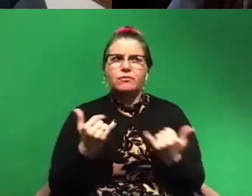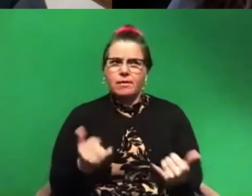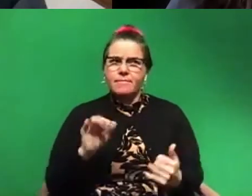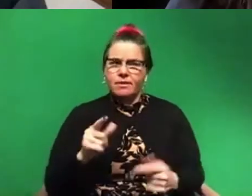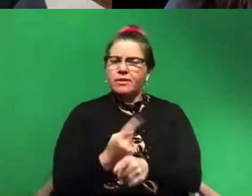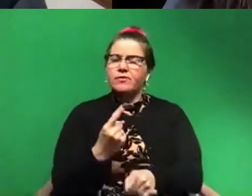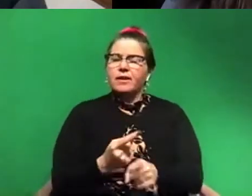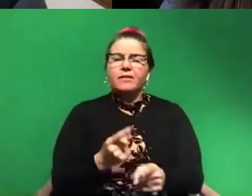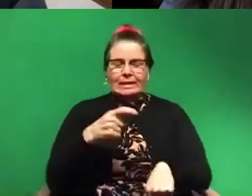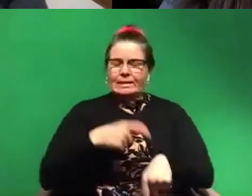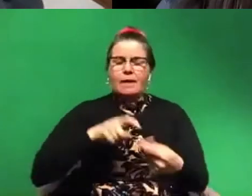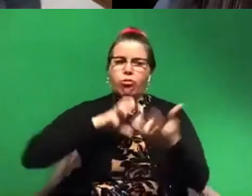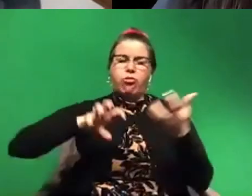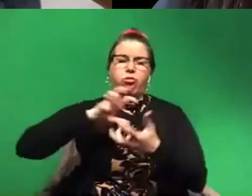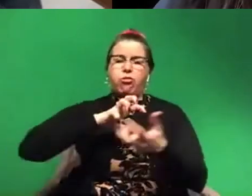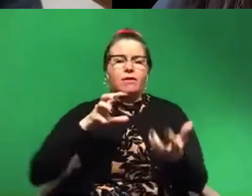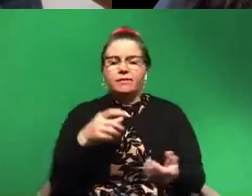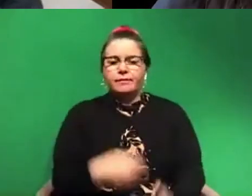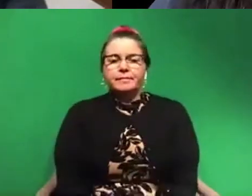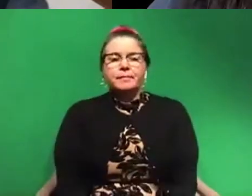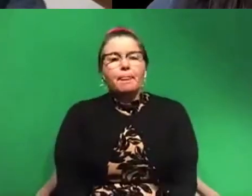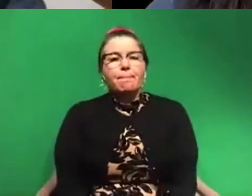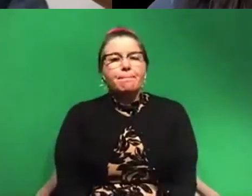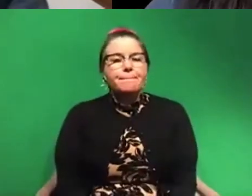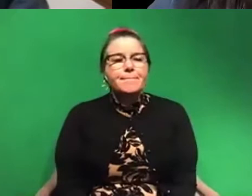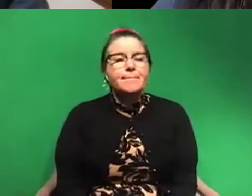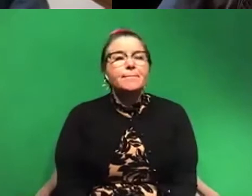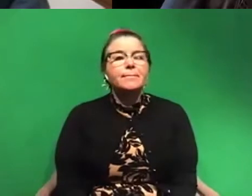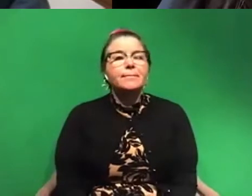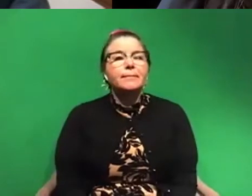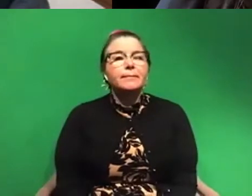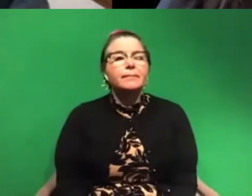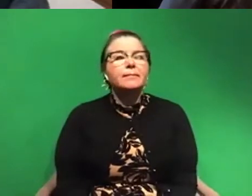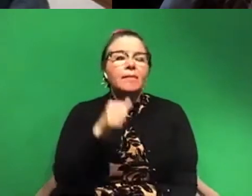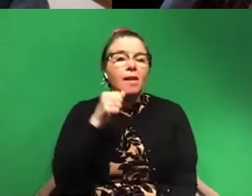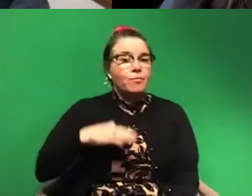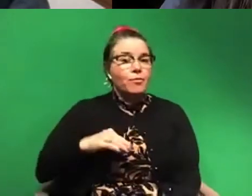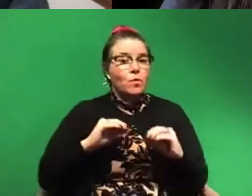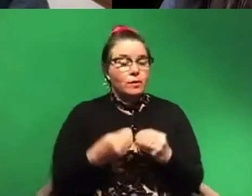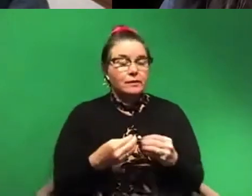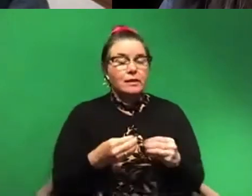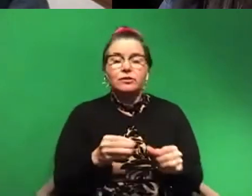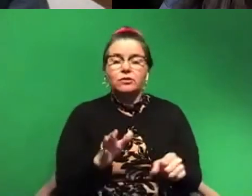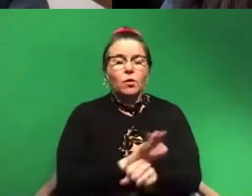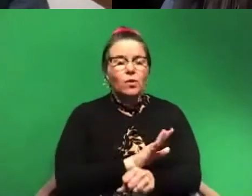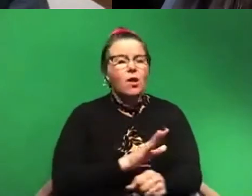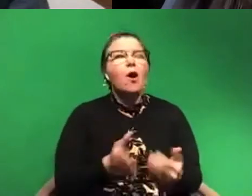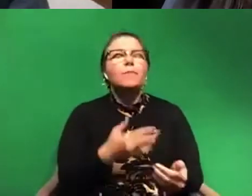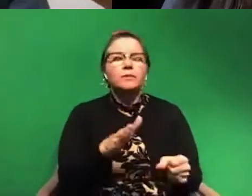And so this is a non-profit organization. We are completely, almost completely donor supported.